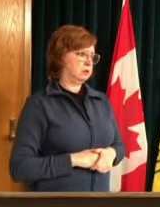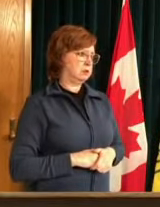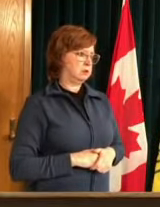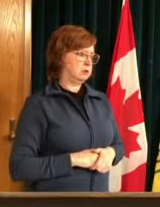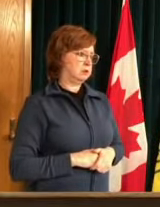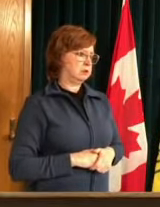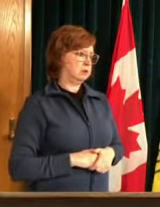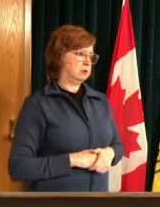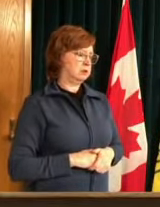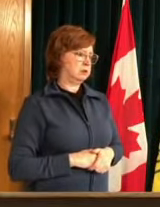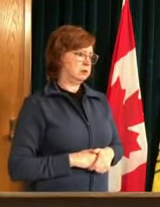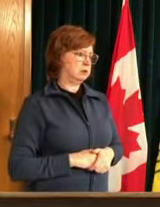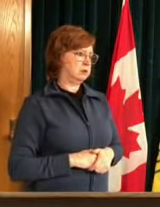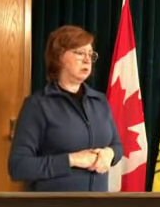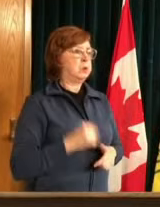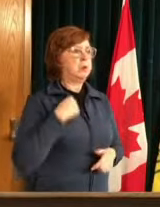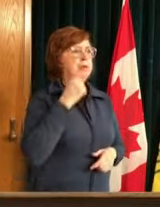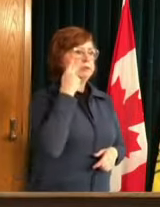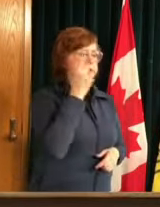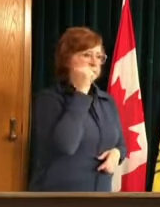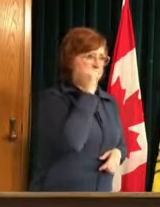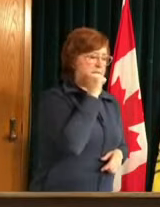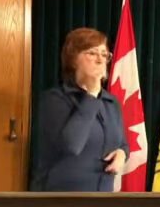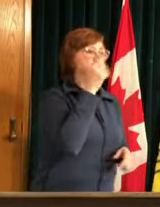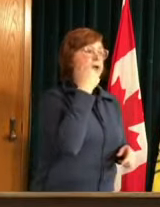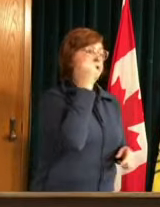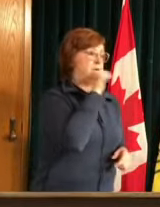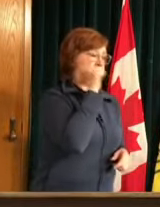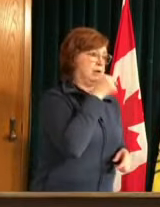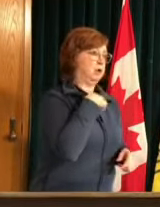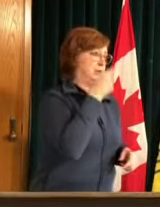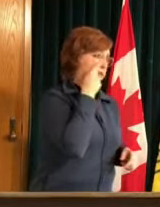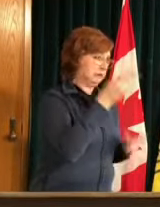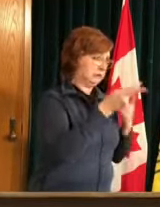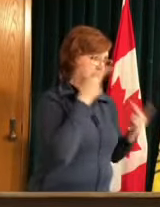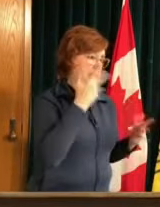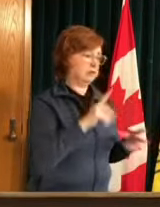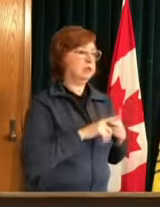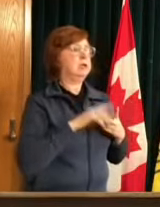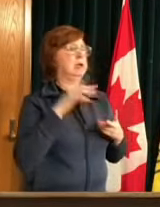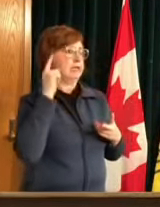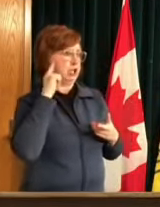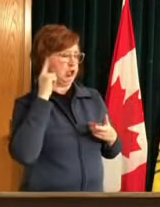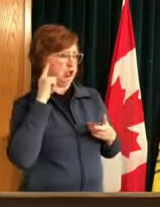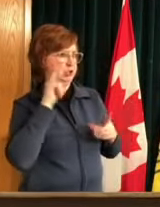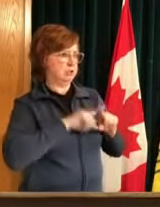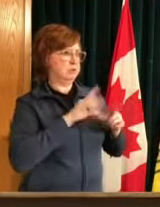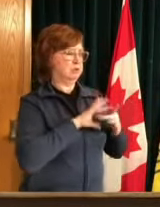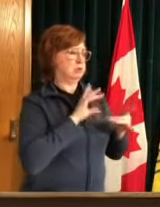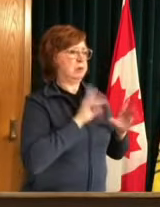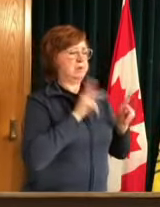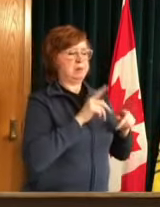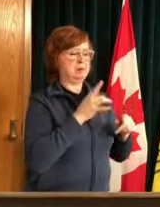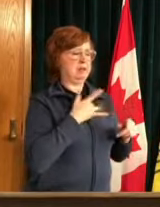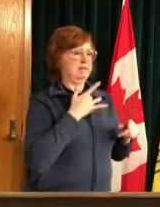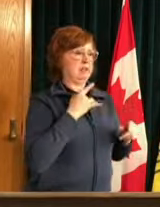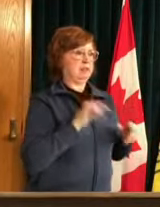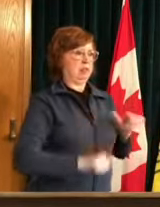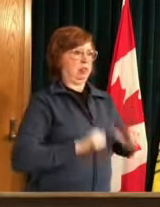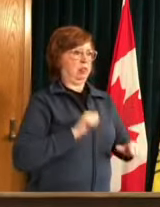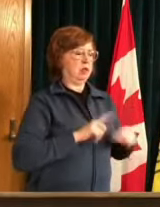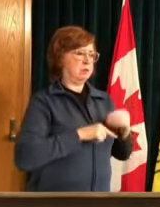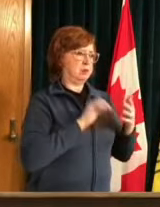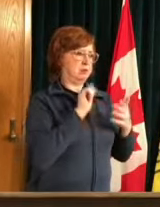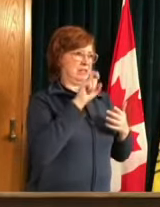every day who have um you know hesitations to getting vaccinated specifically after zeneca i'm just wondering maybe a question for dr shahab have we